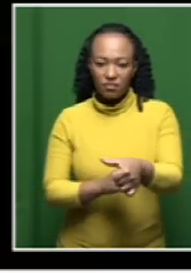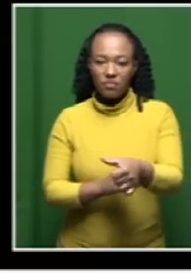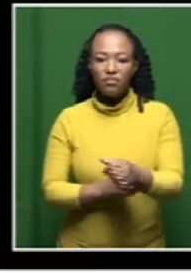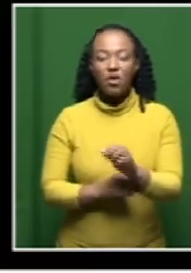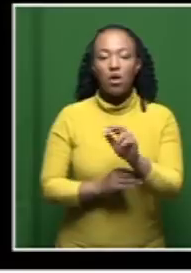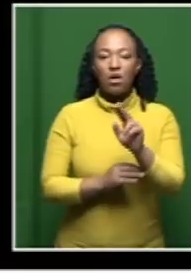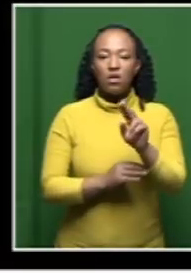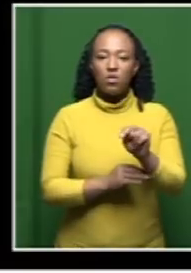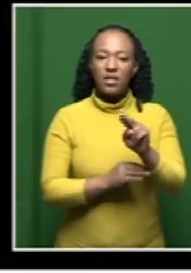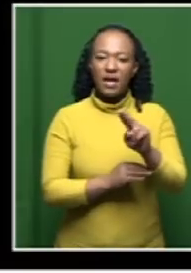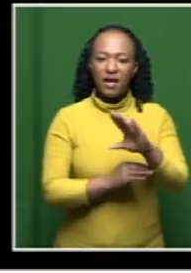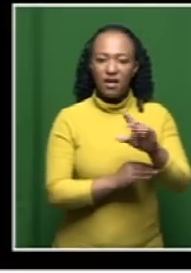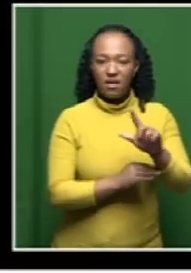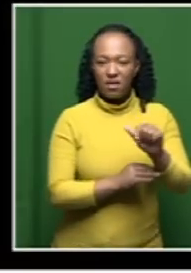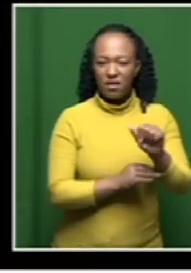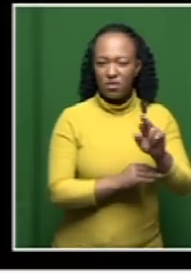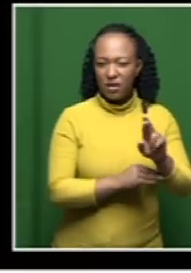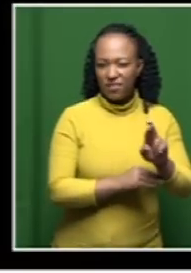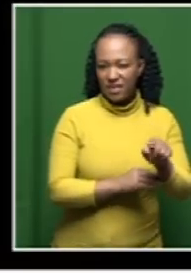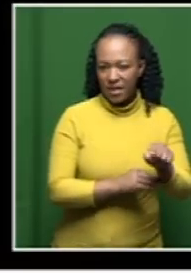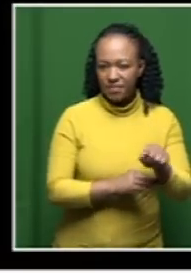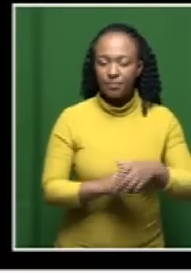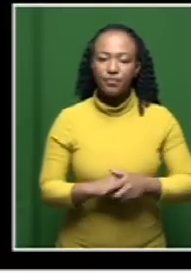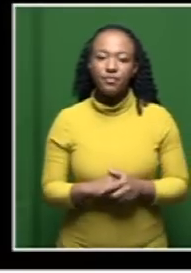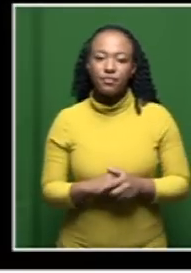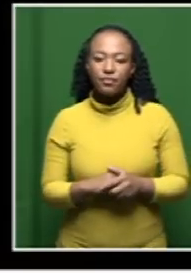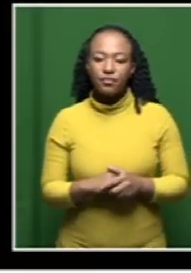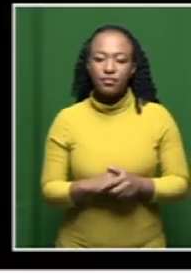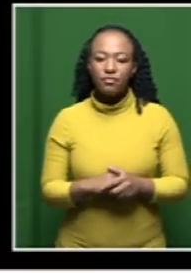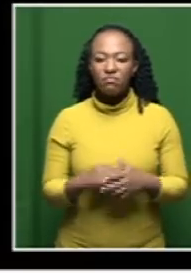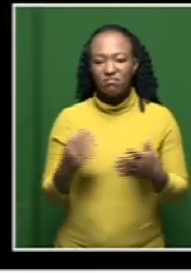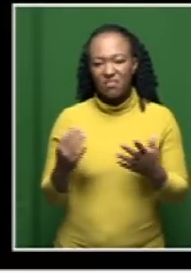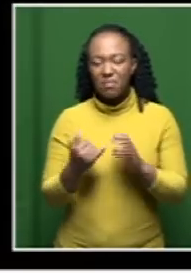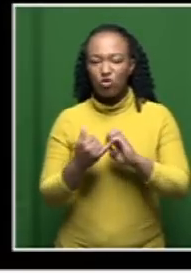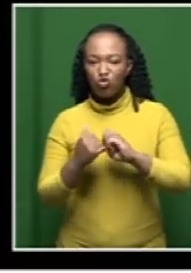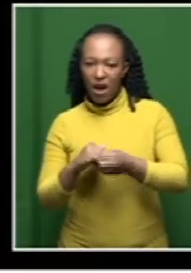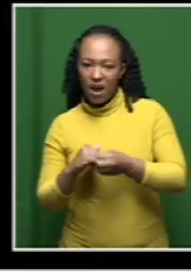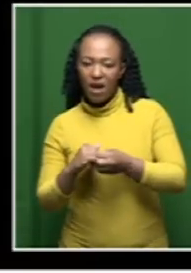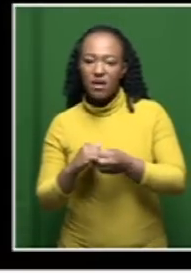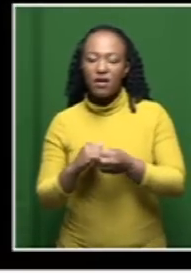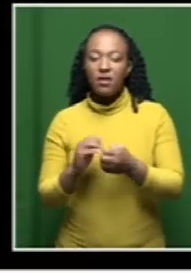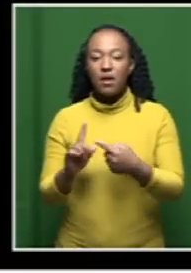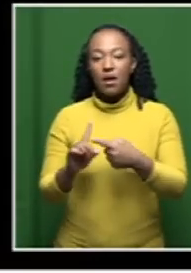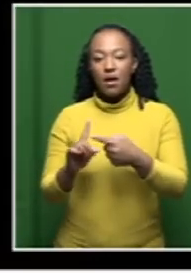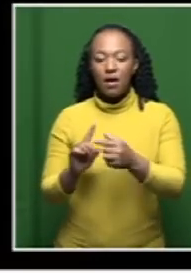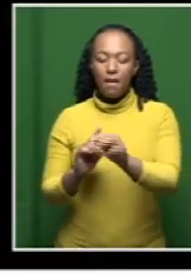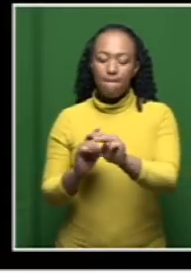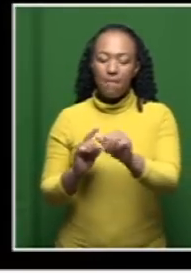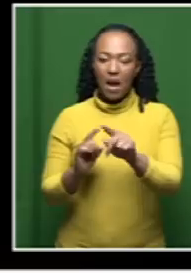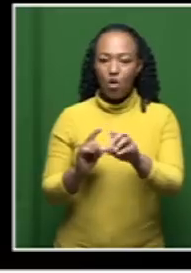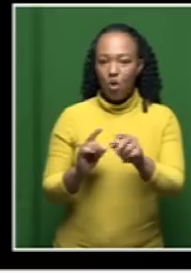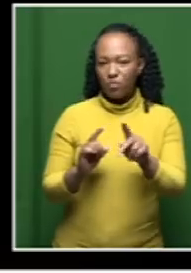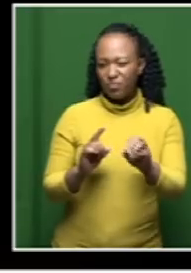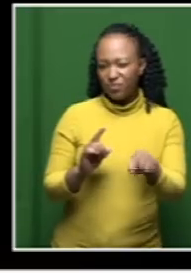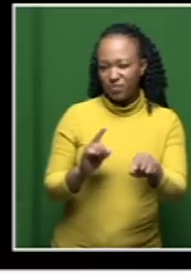nuclear. And again, this one, kind of trying to pin it down. Matela Coco, among others, speaking